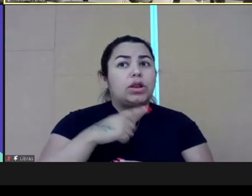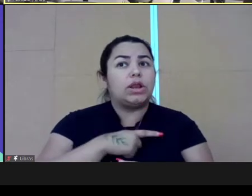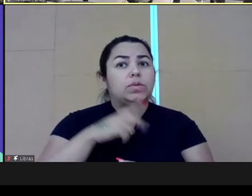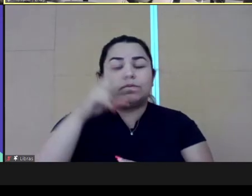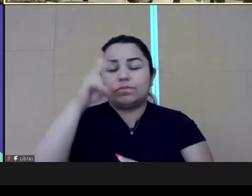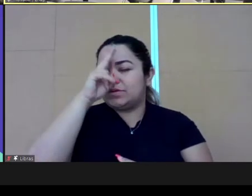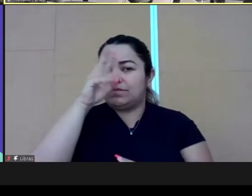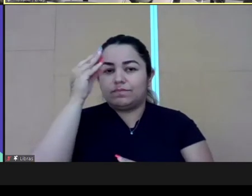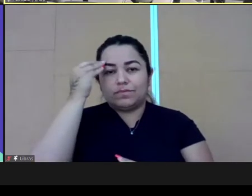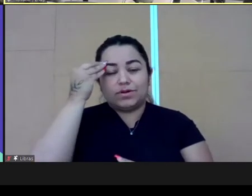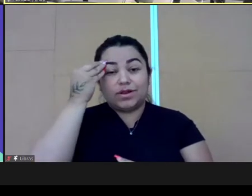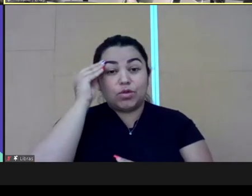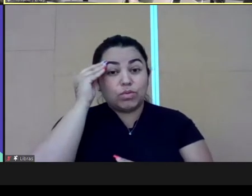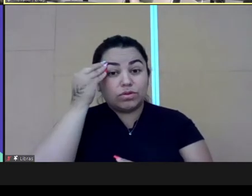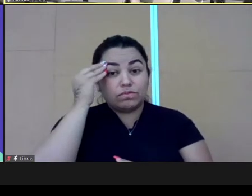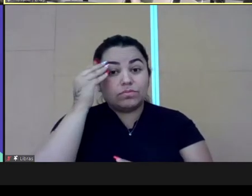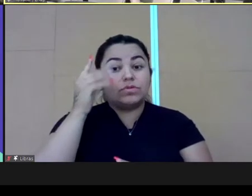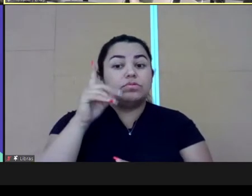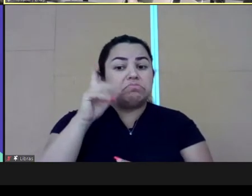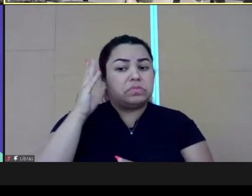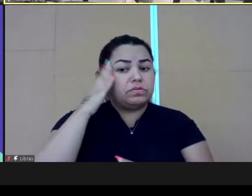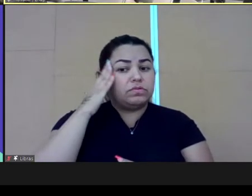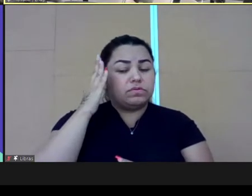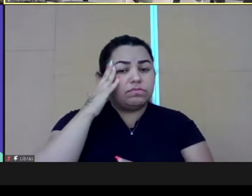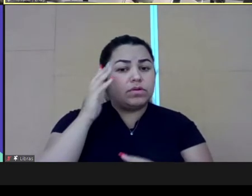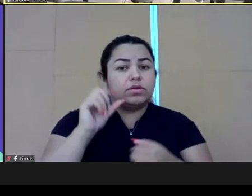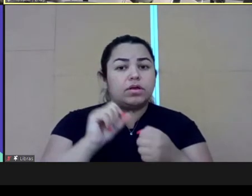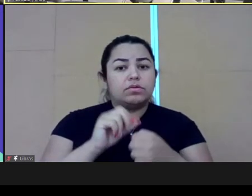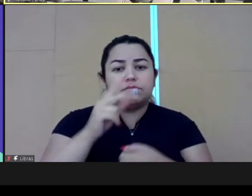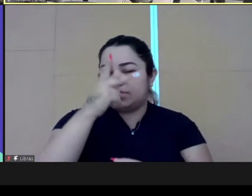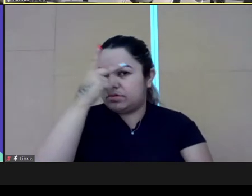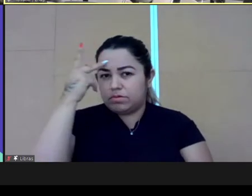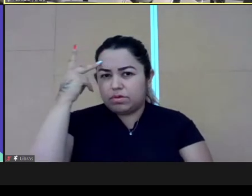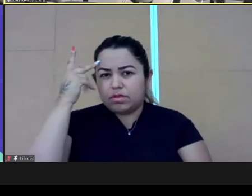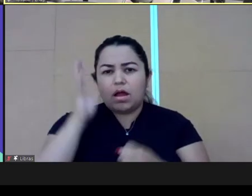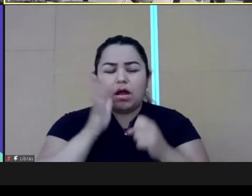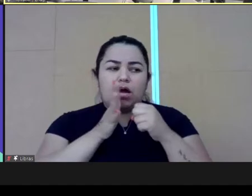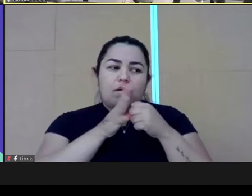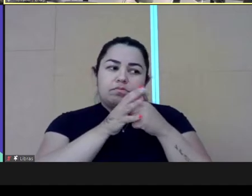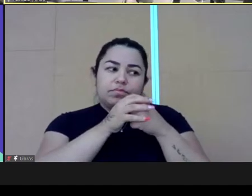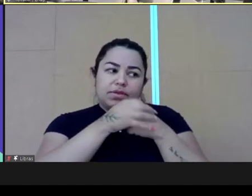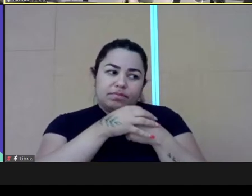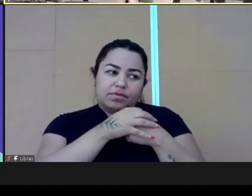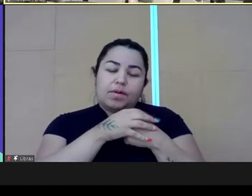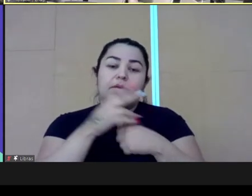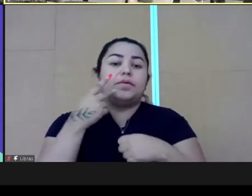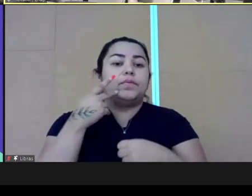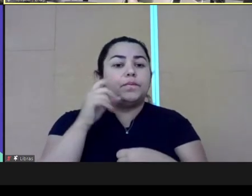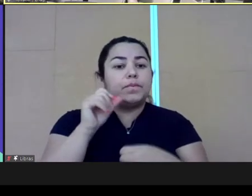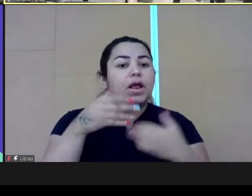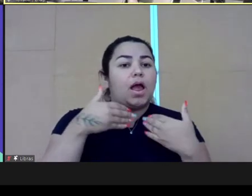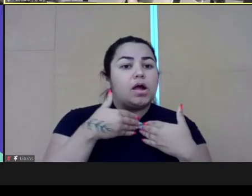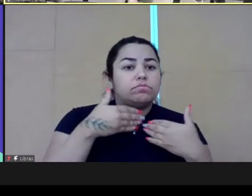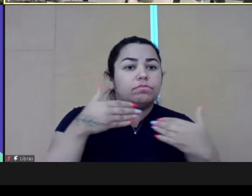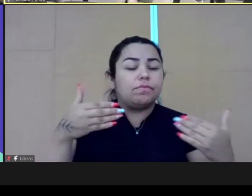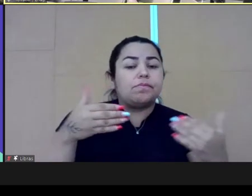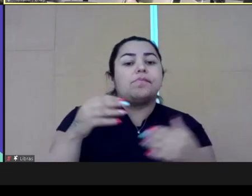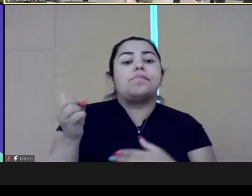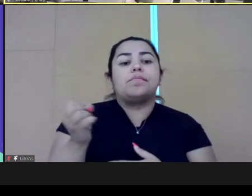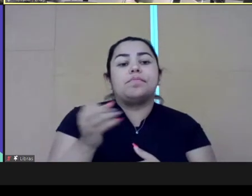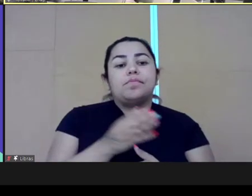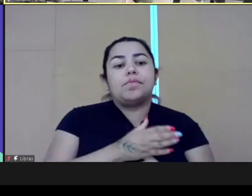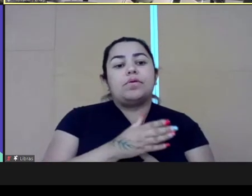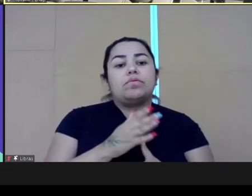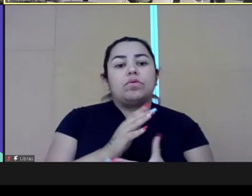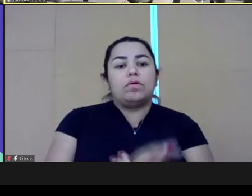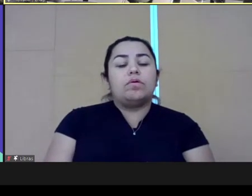just supporting their legacy. They already are close to the change. They